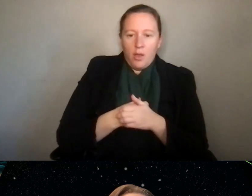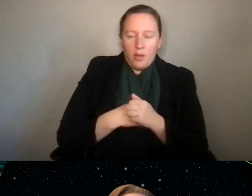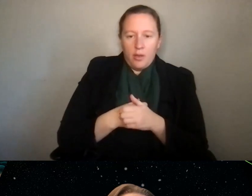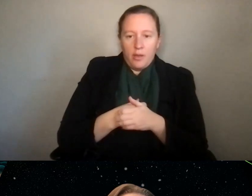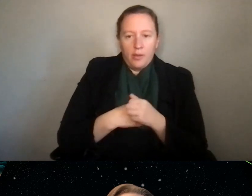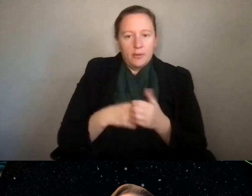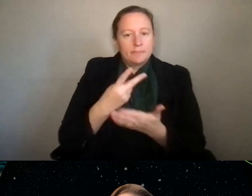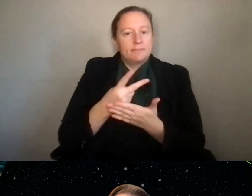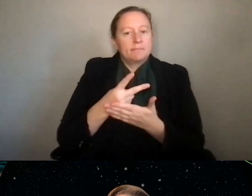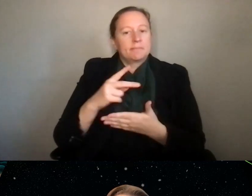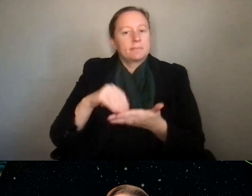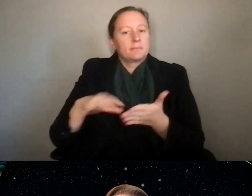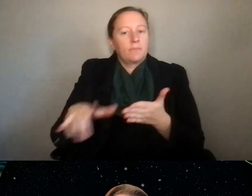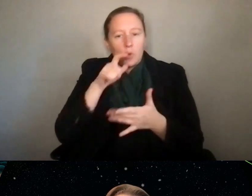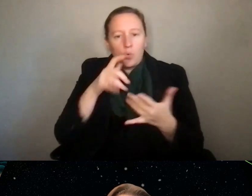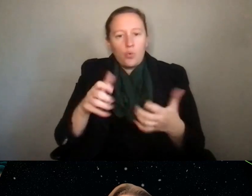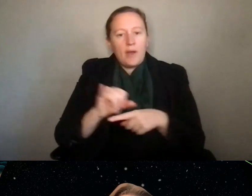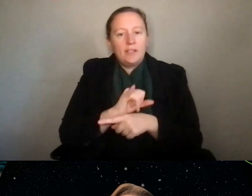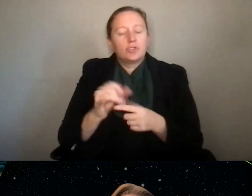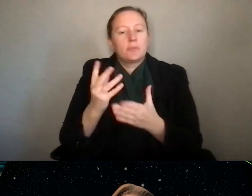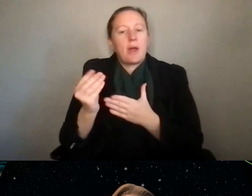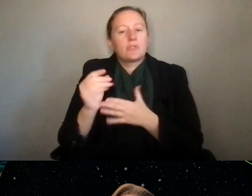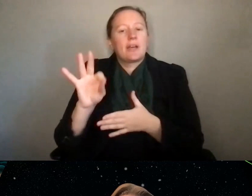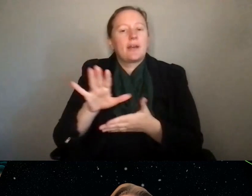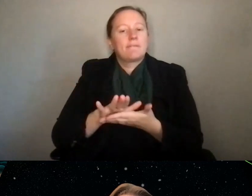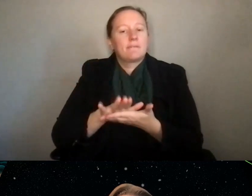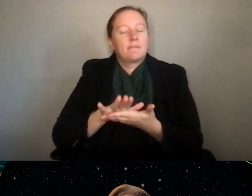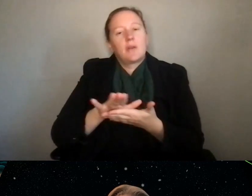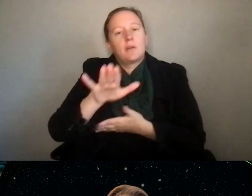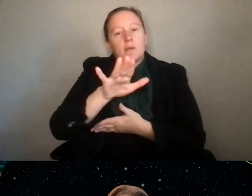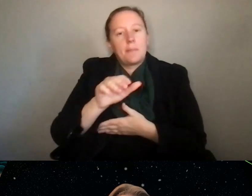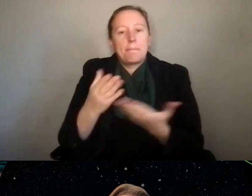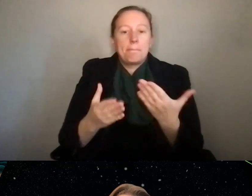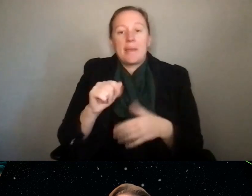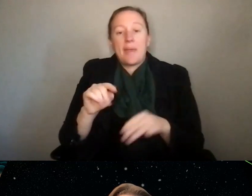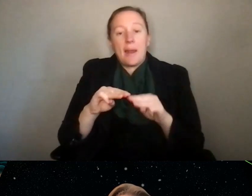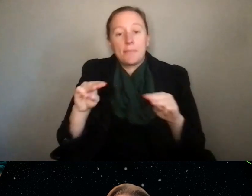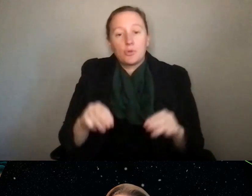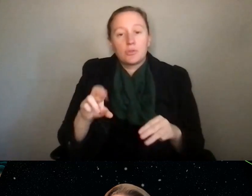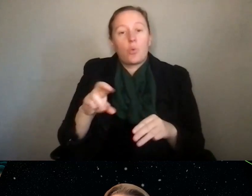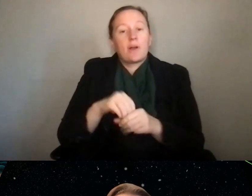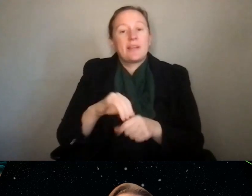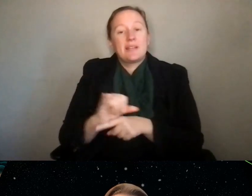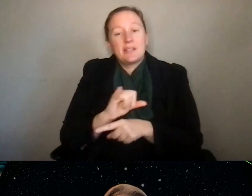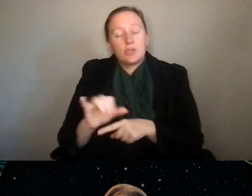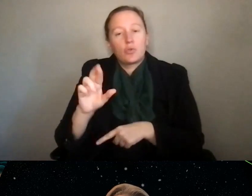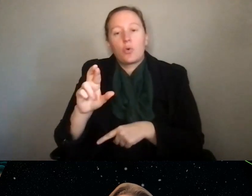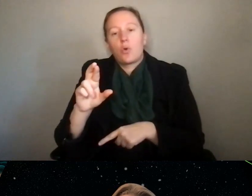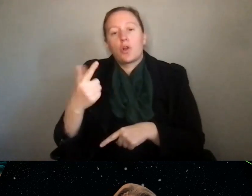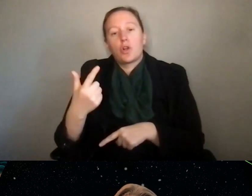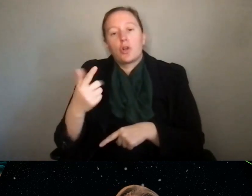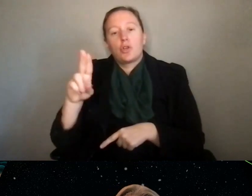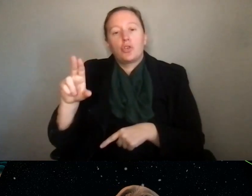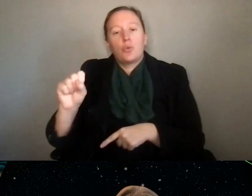outside of academia. So maybe at a museum or in industry or at the USGS.